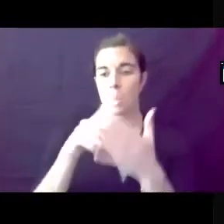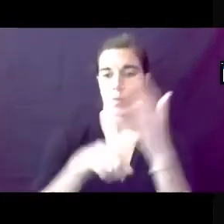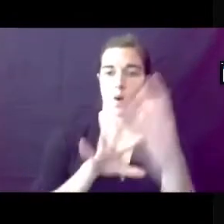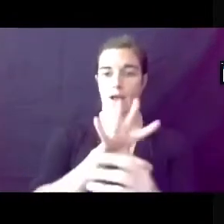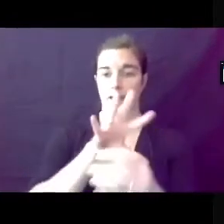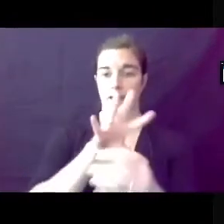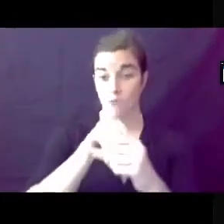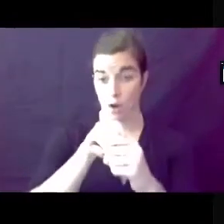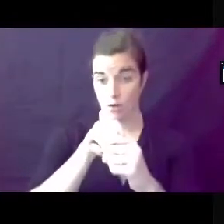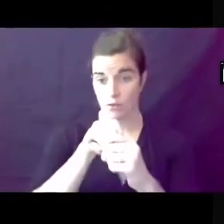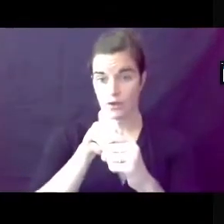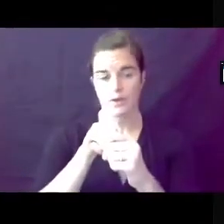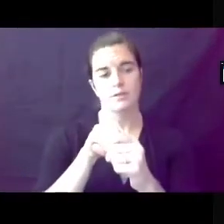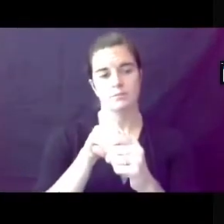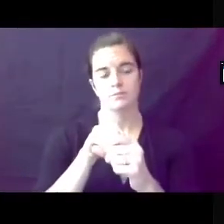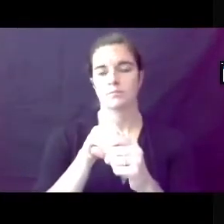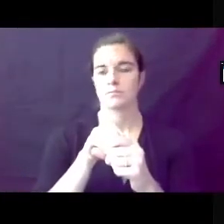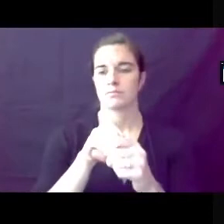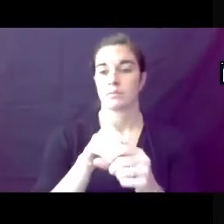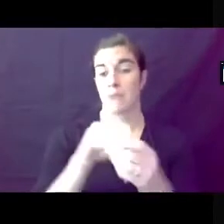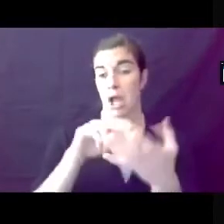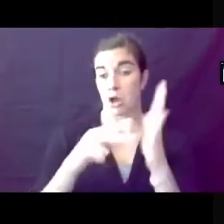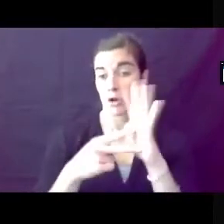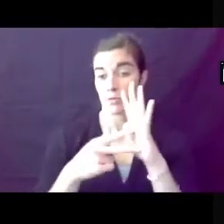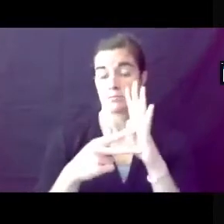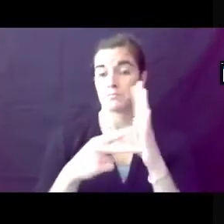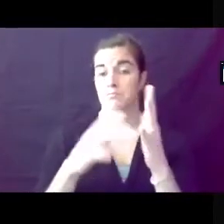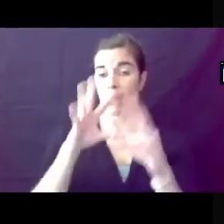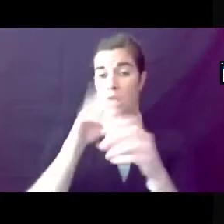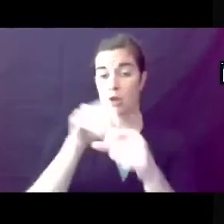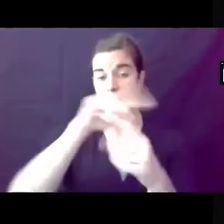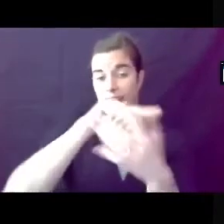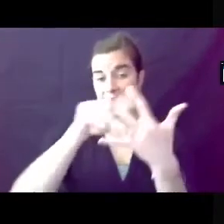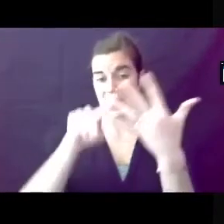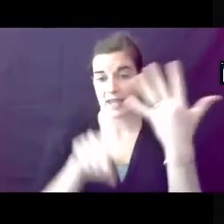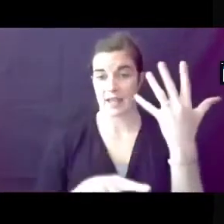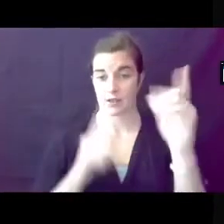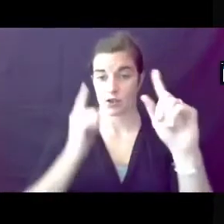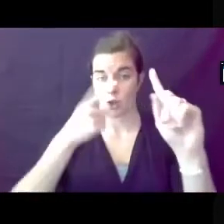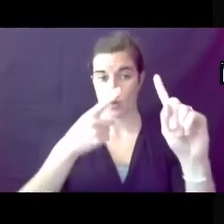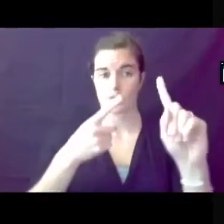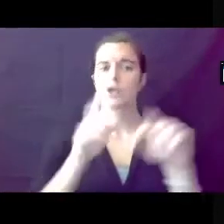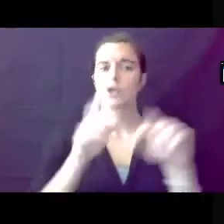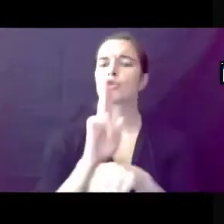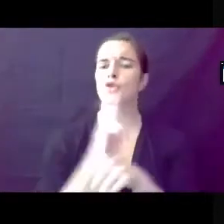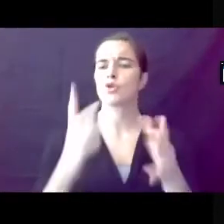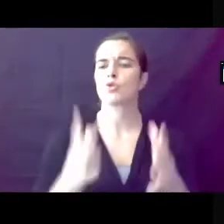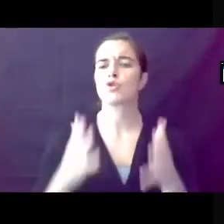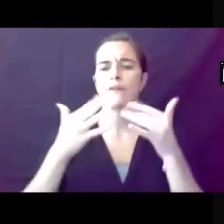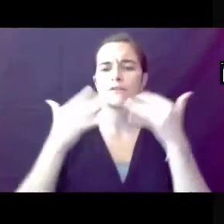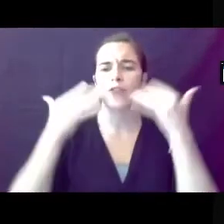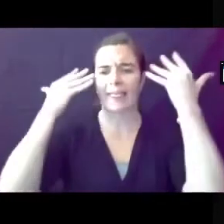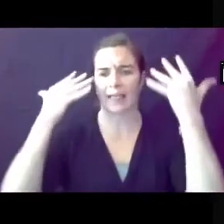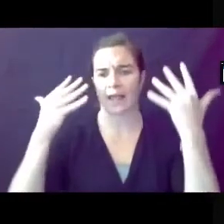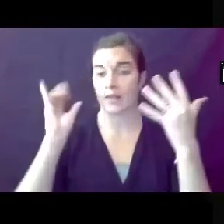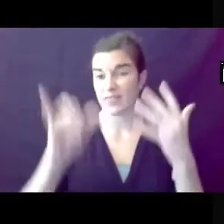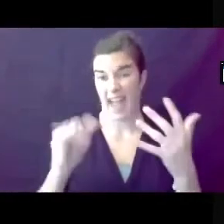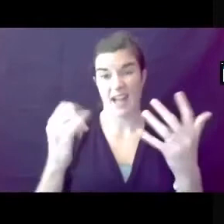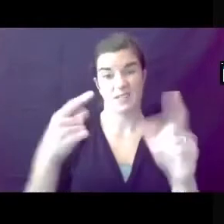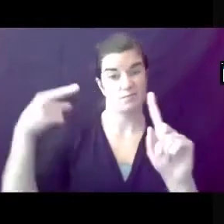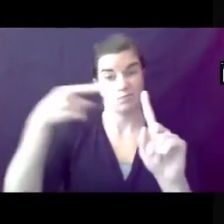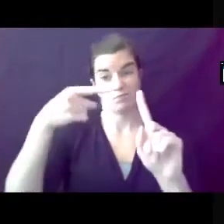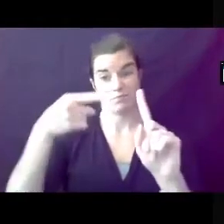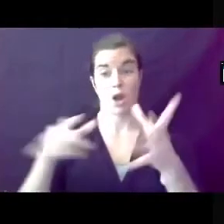And they led to these key goals here. To create a user-friendly code code is the primary goal of this project.